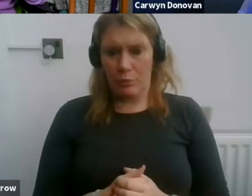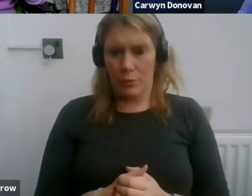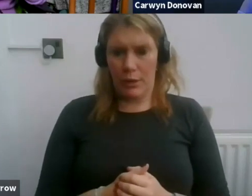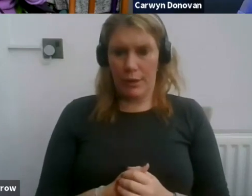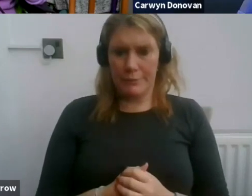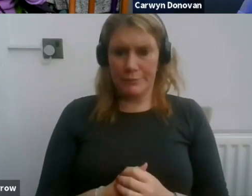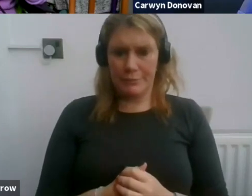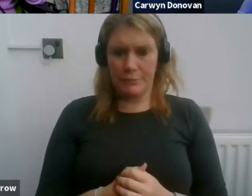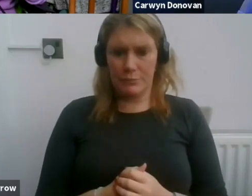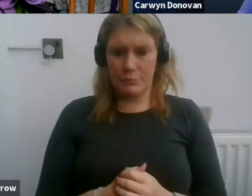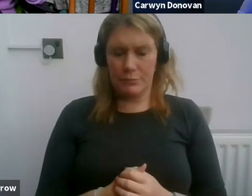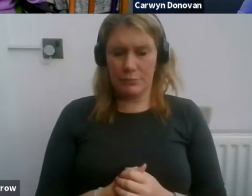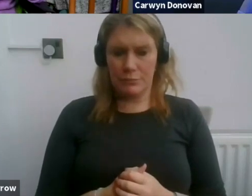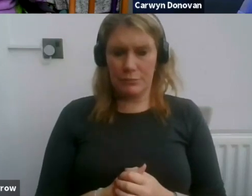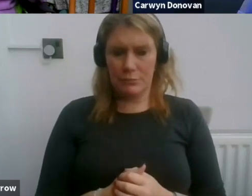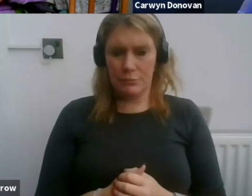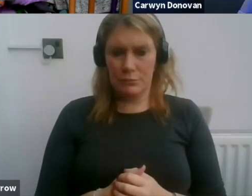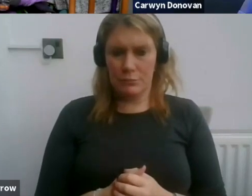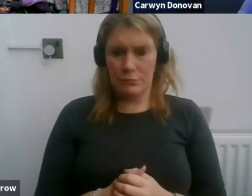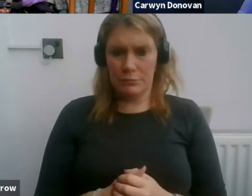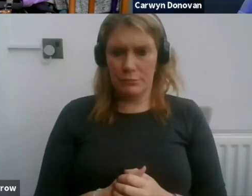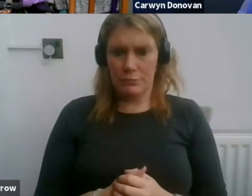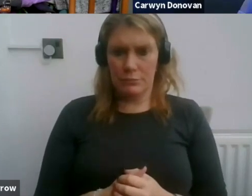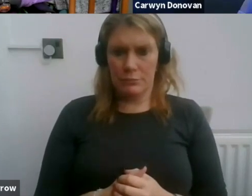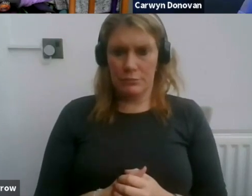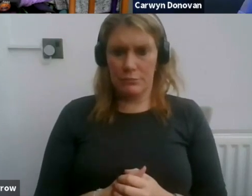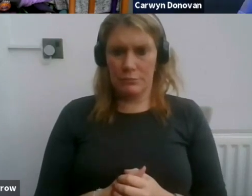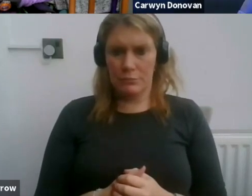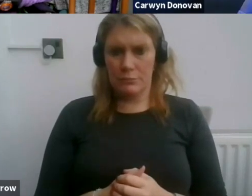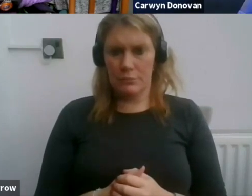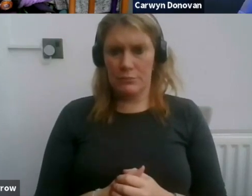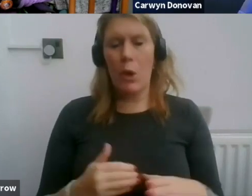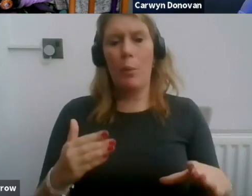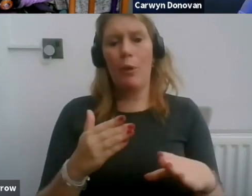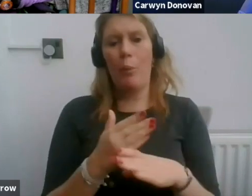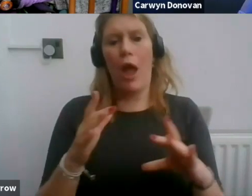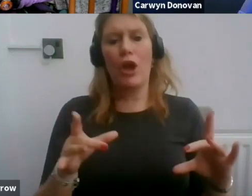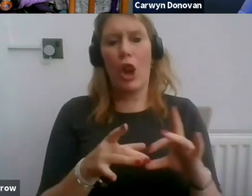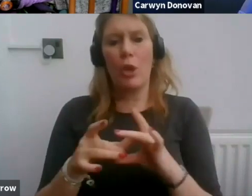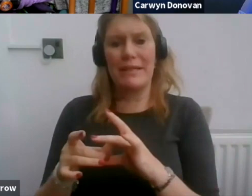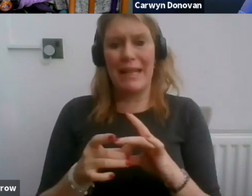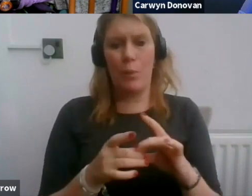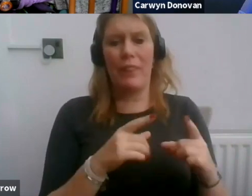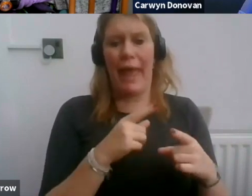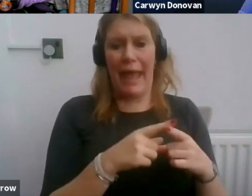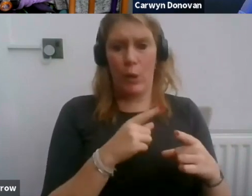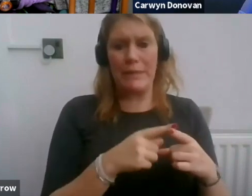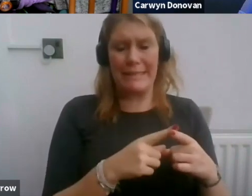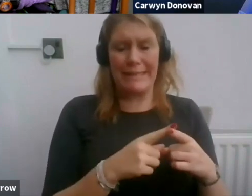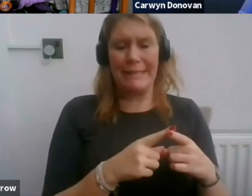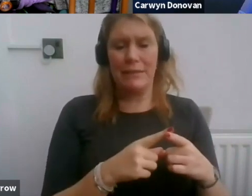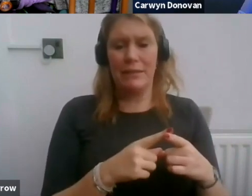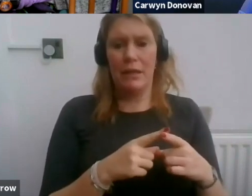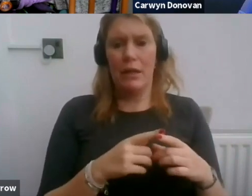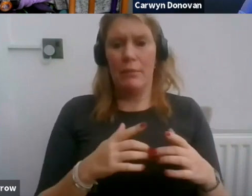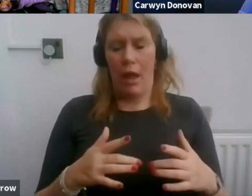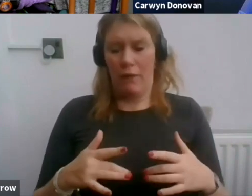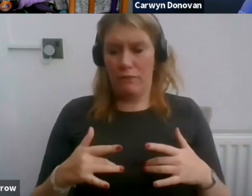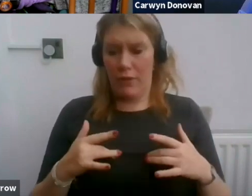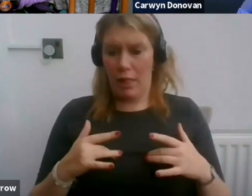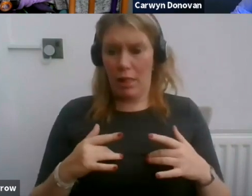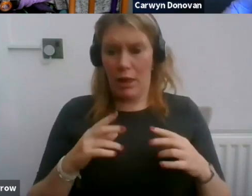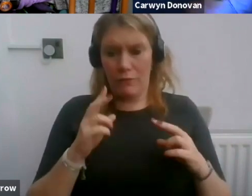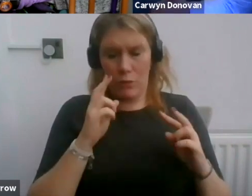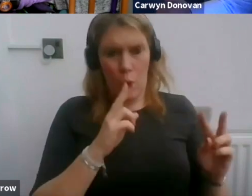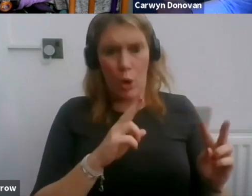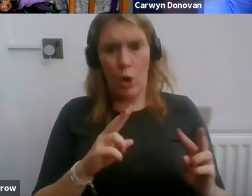we do work closely with our sister union equity. And I think the best way of summing this up is to look at,